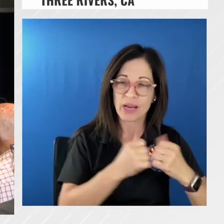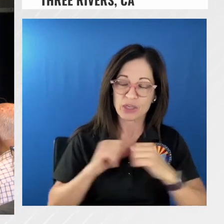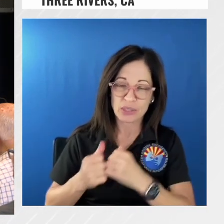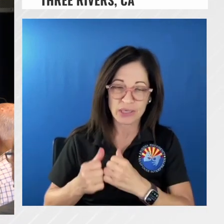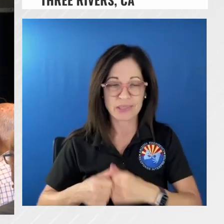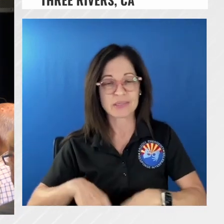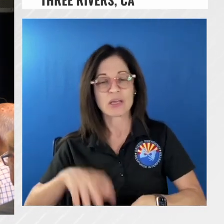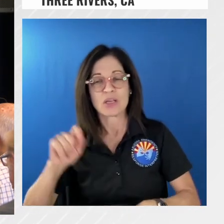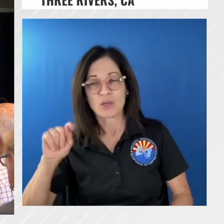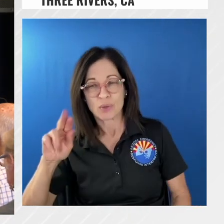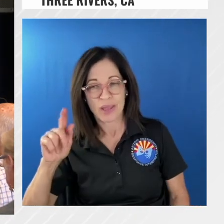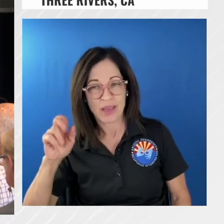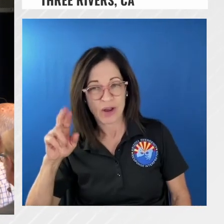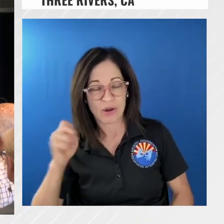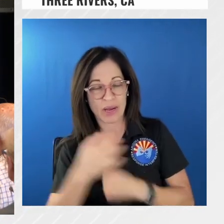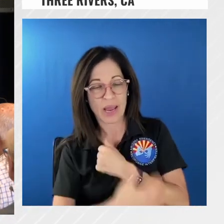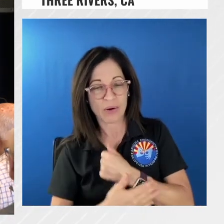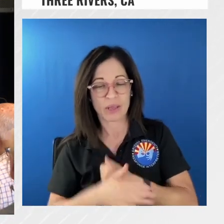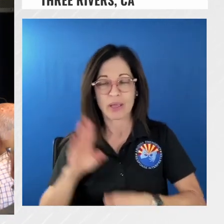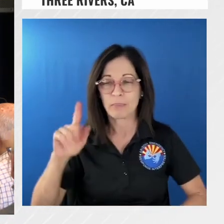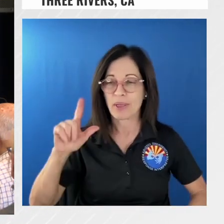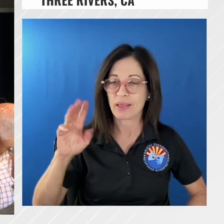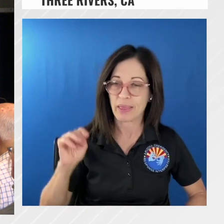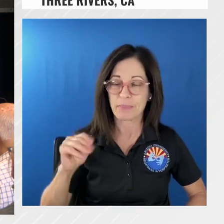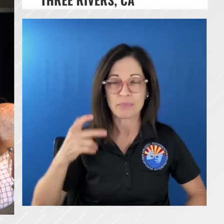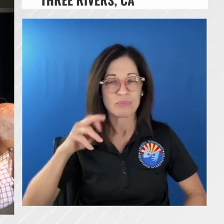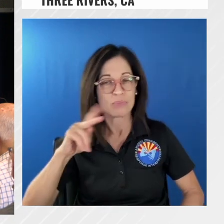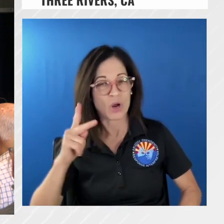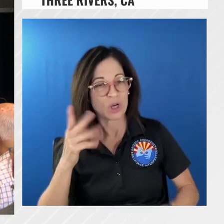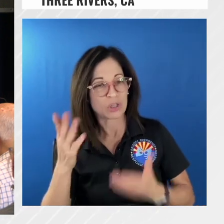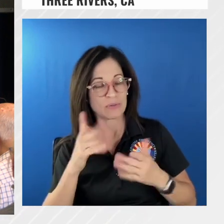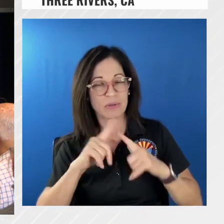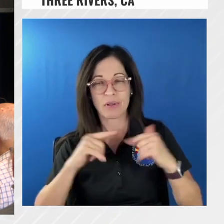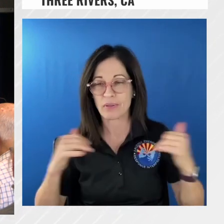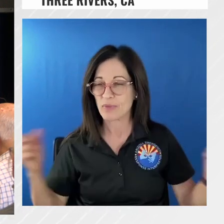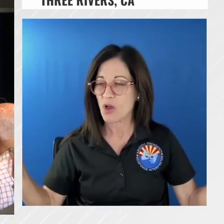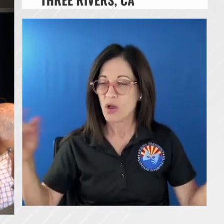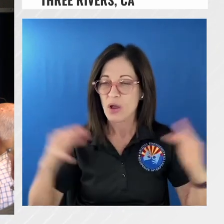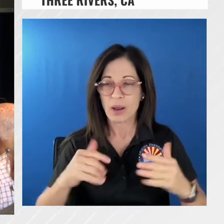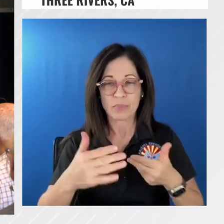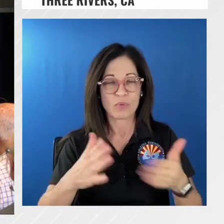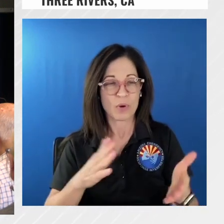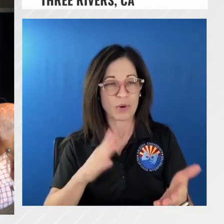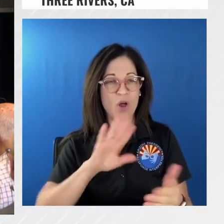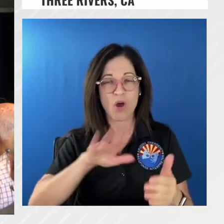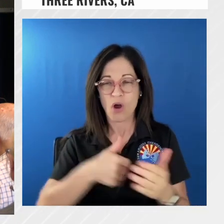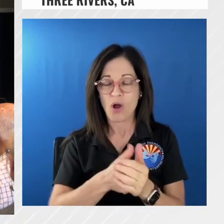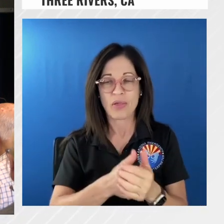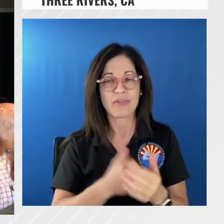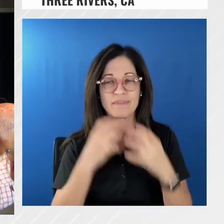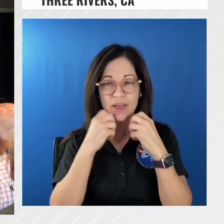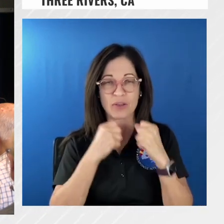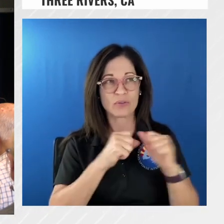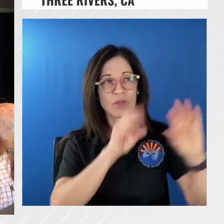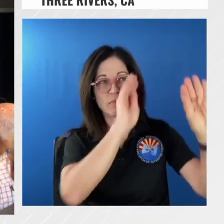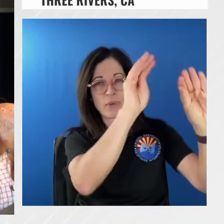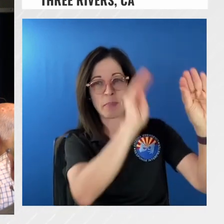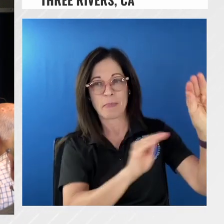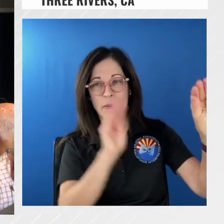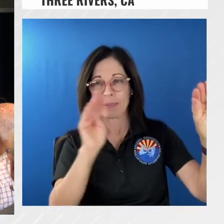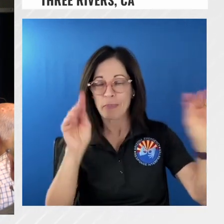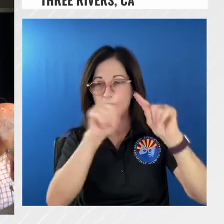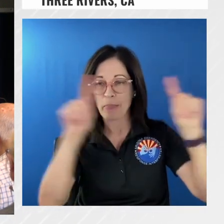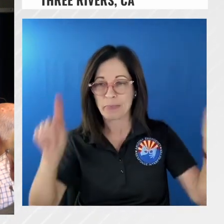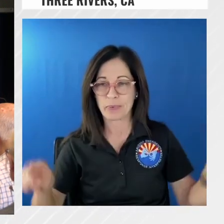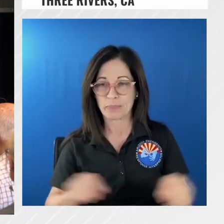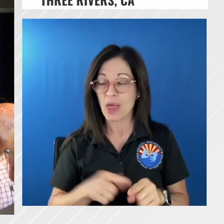park service blm we all sit in a room and we put all the values on on the on the basically a whiteboard and then i let the leads of those agencies